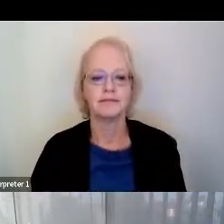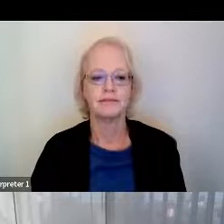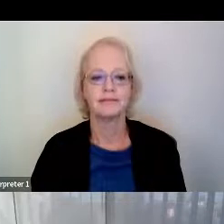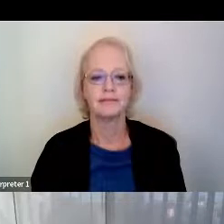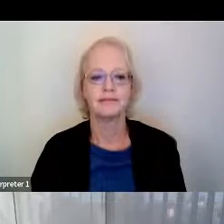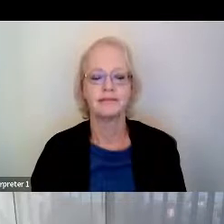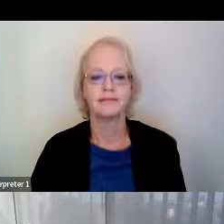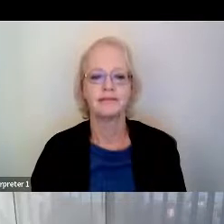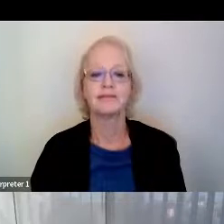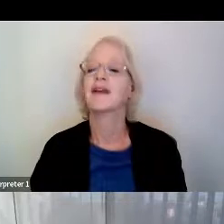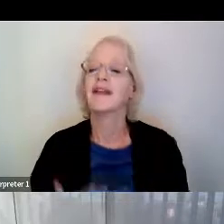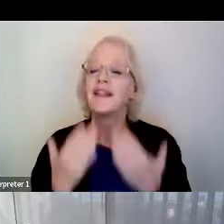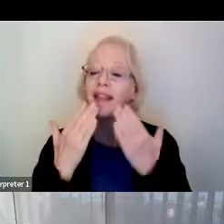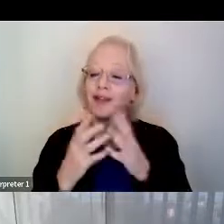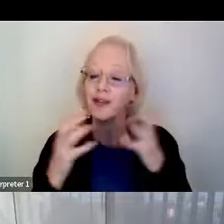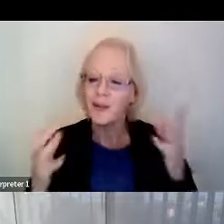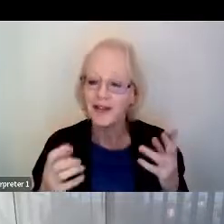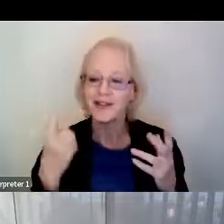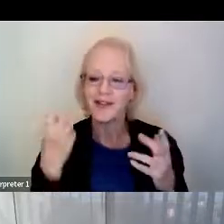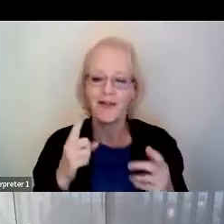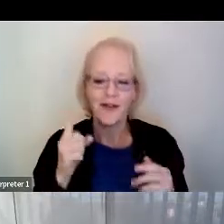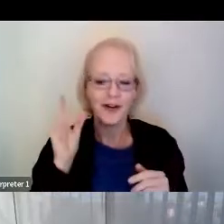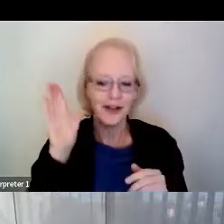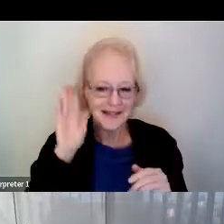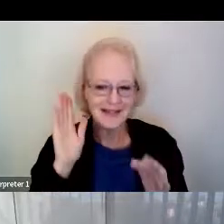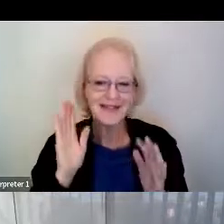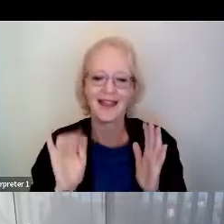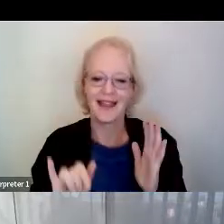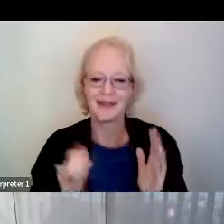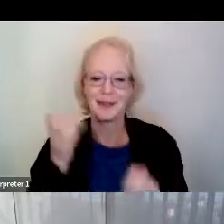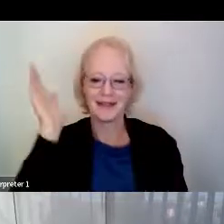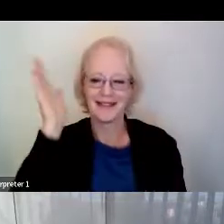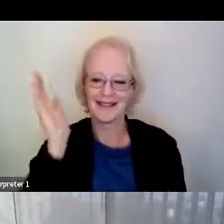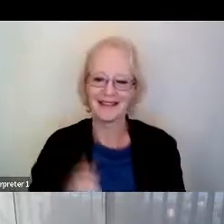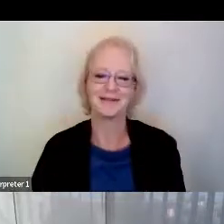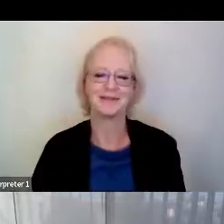And thank you so much for listening to this presentation.